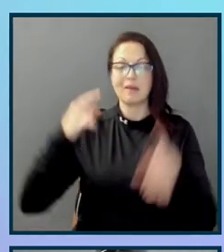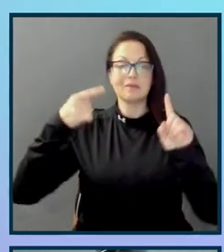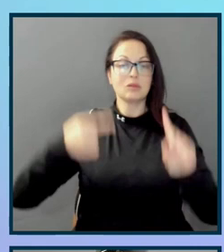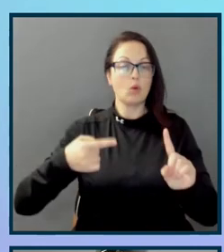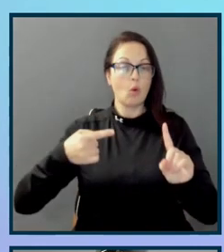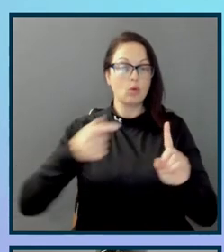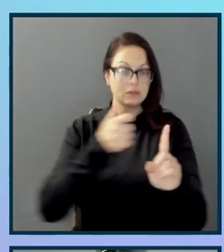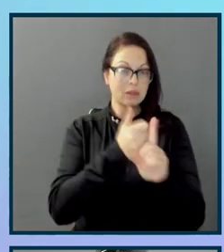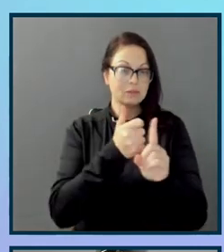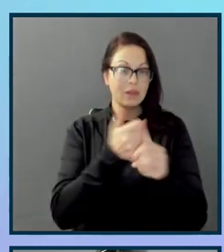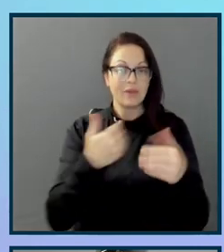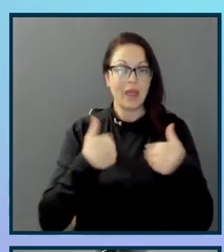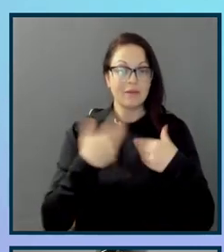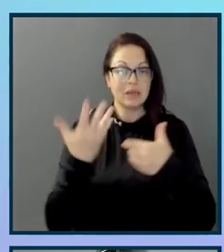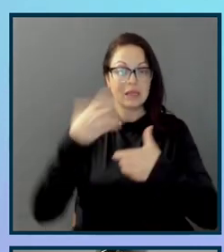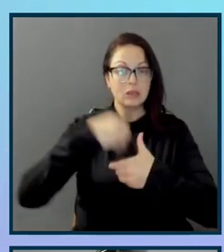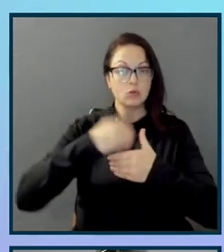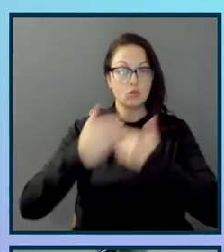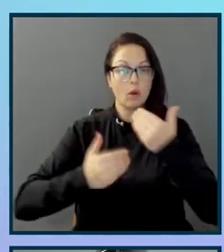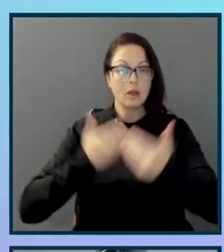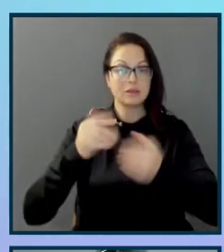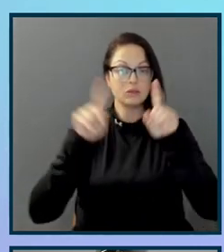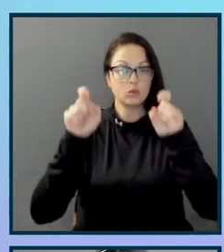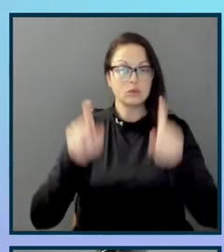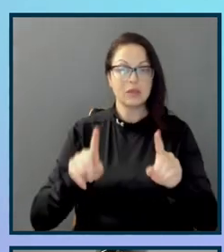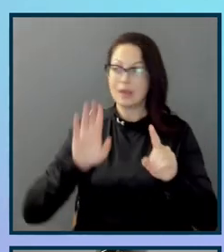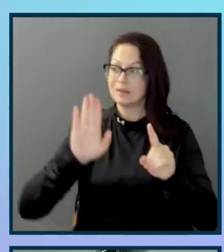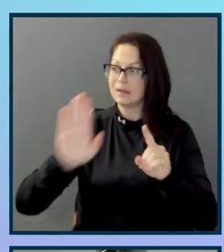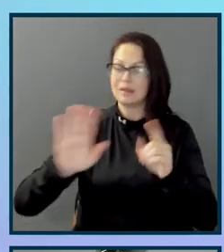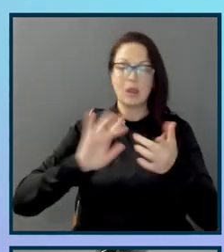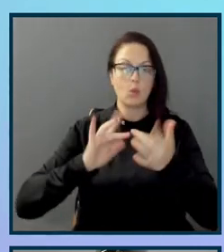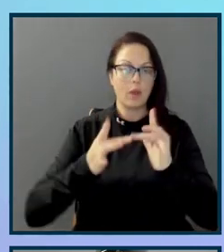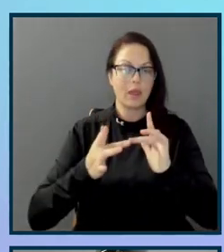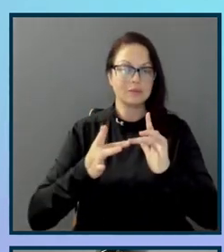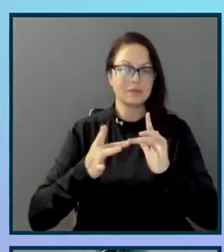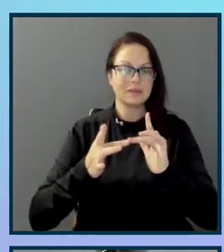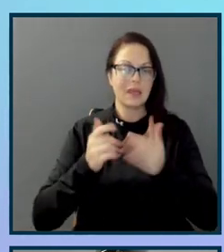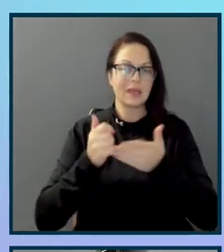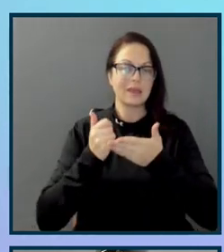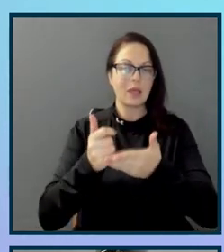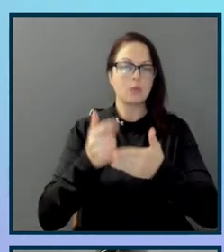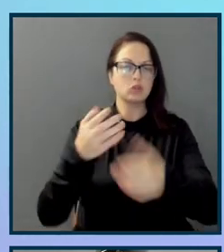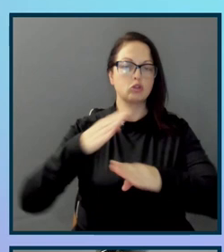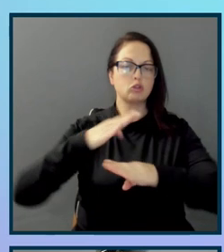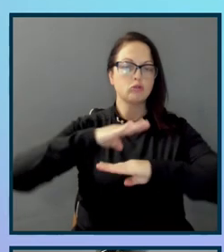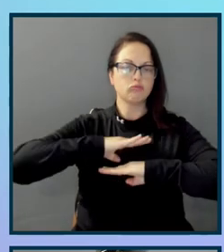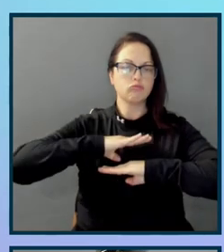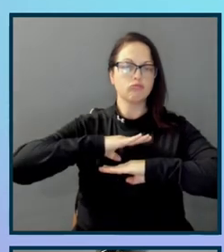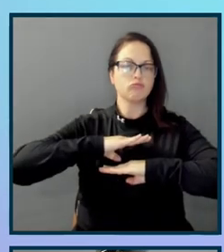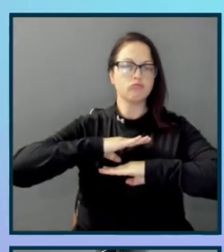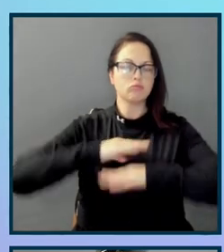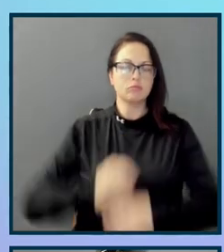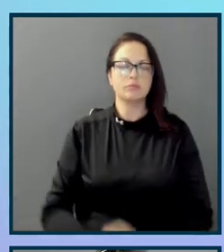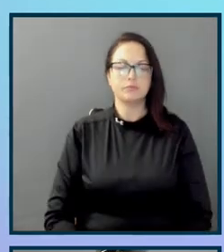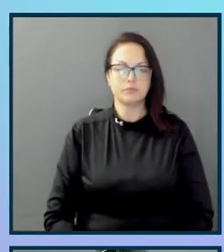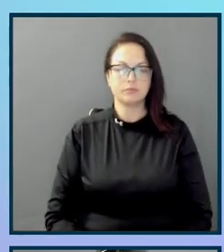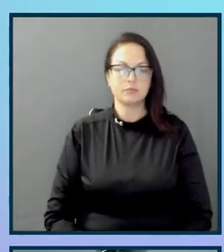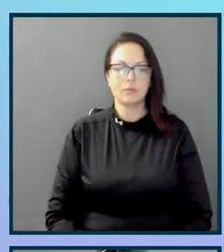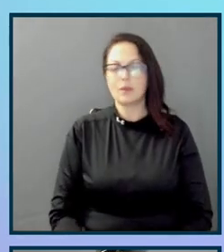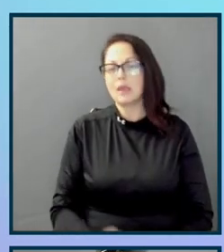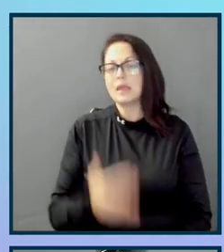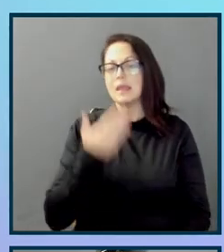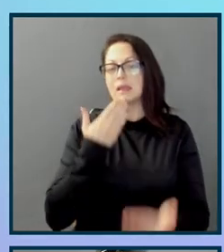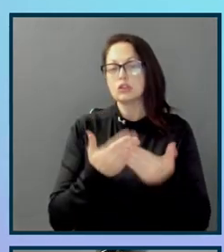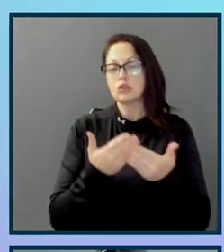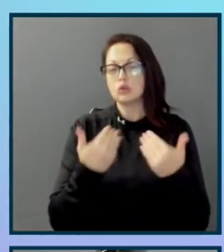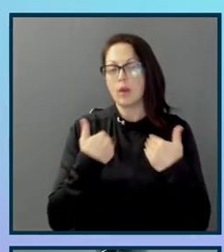to test their own website helps to meet those initiatives that they already set up in the first place, which is just, you know, a really helpful tool to have in your back pocket.